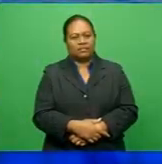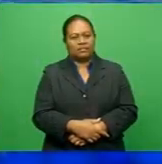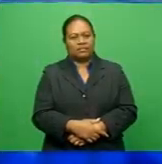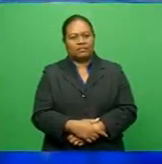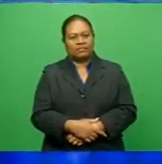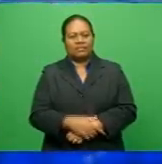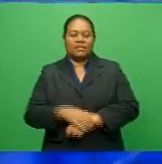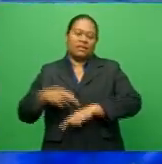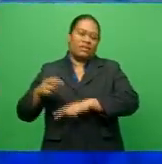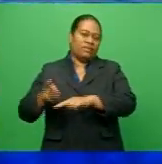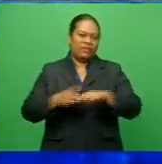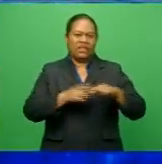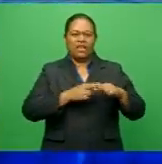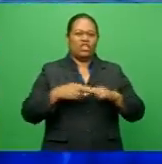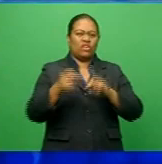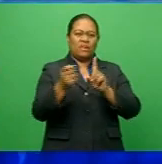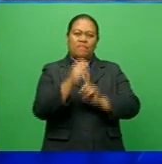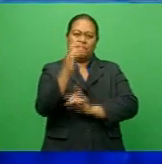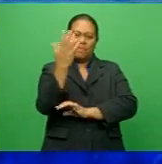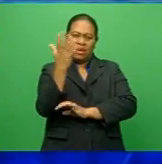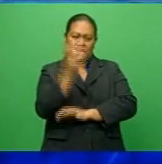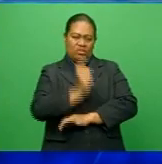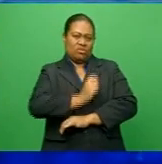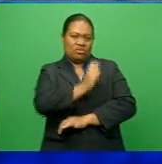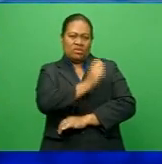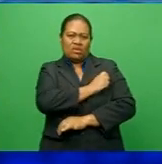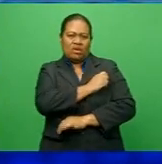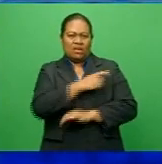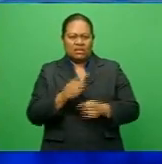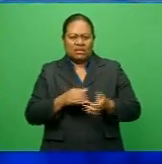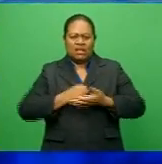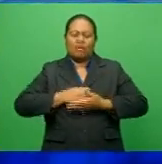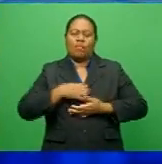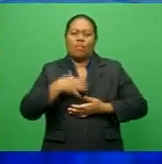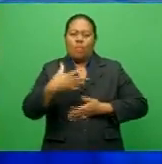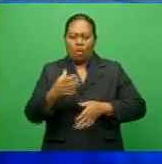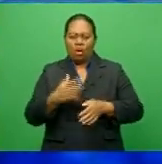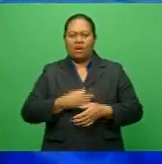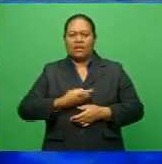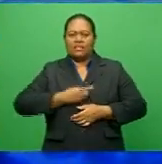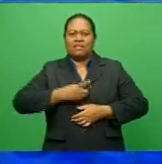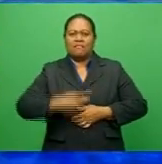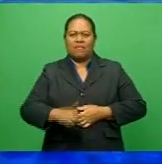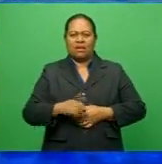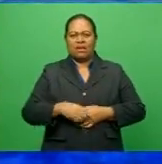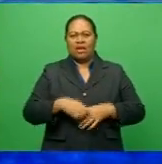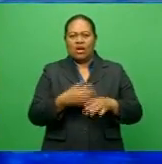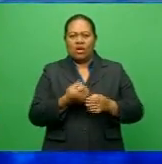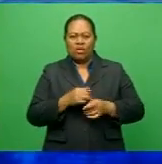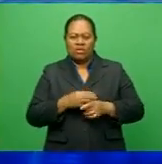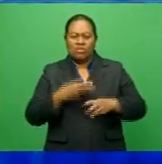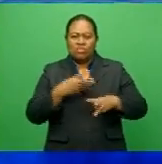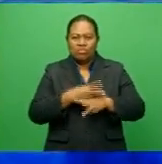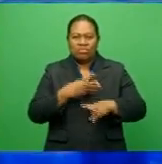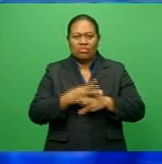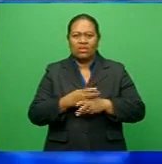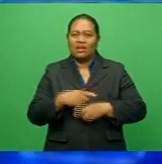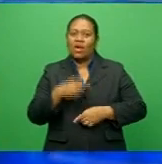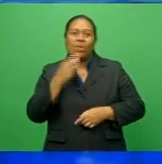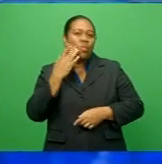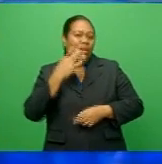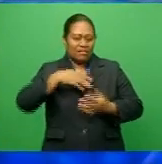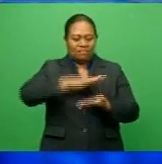The Fiji Pine Trust has noted an increase in demand for pine timber following Tropical Cyclone Herald earlier this year.